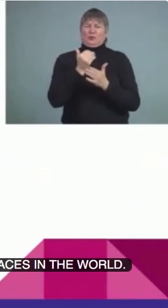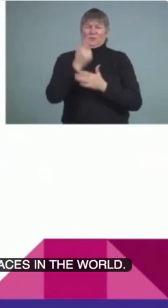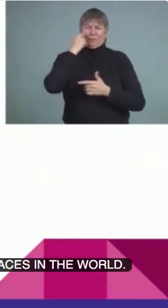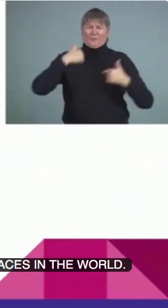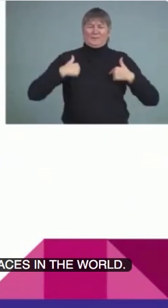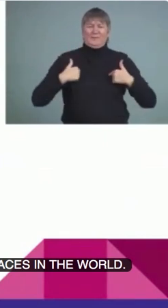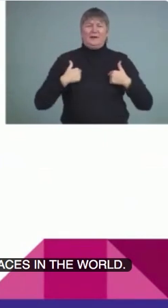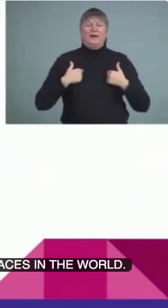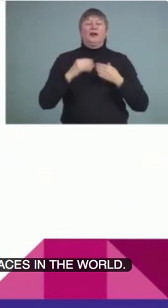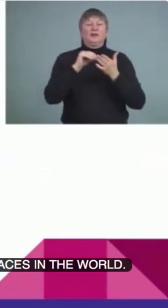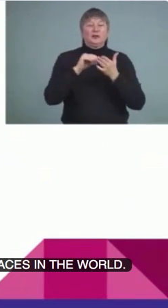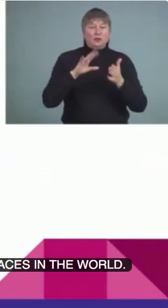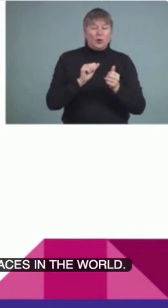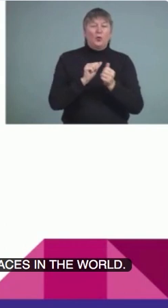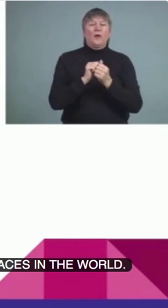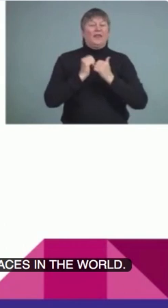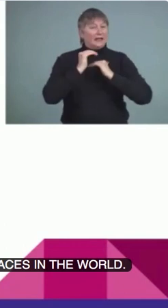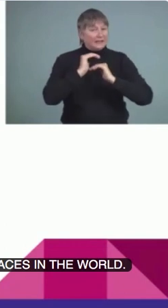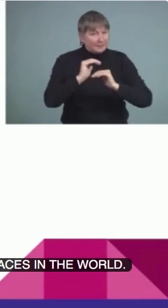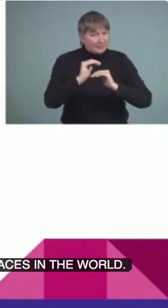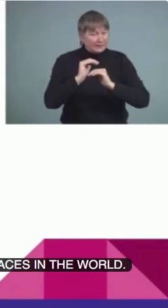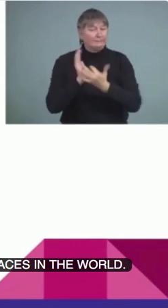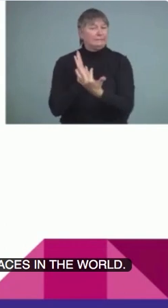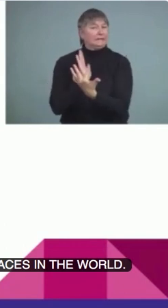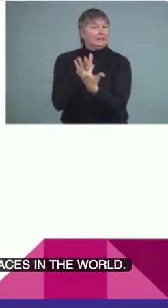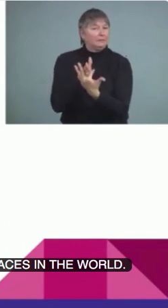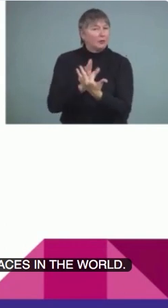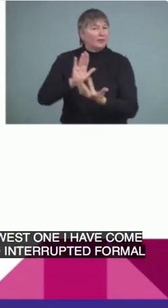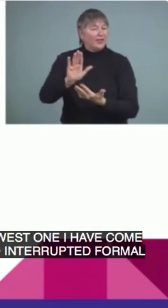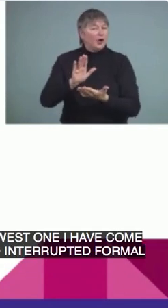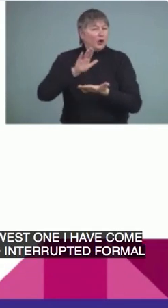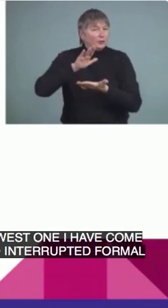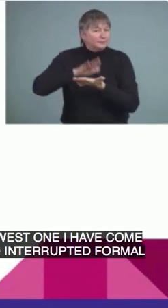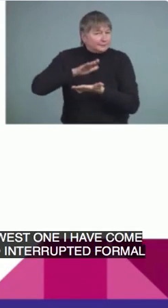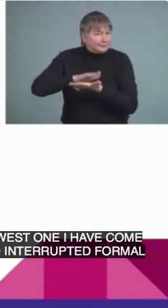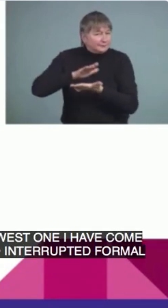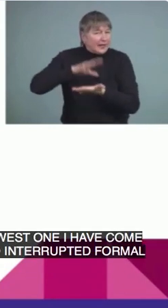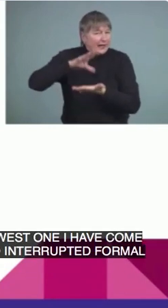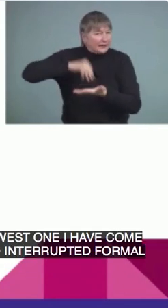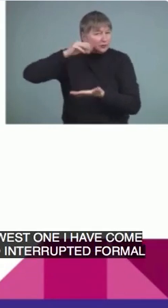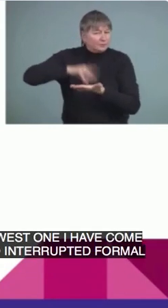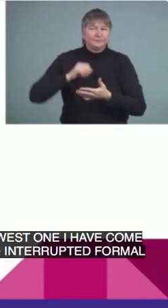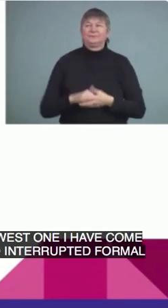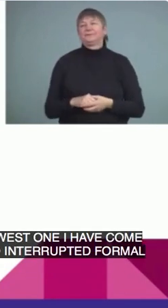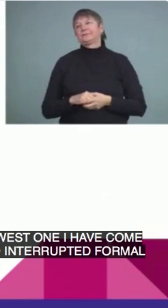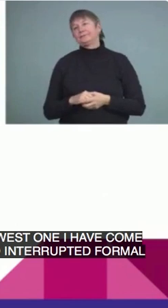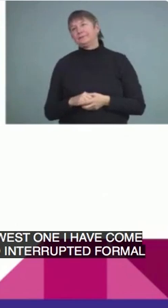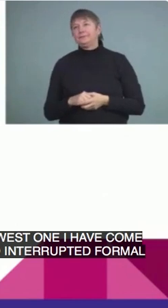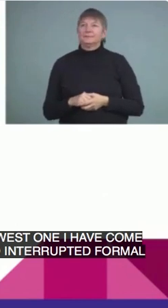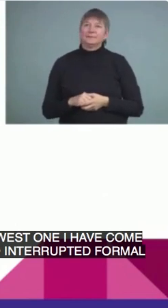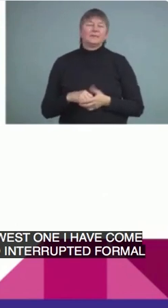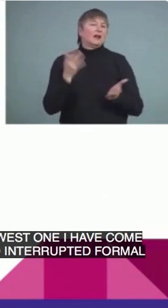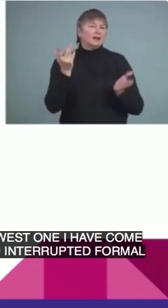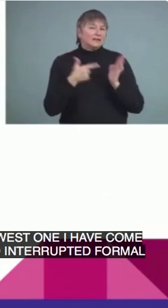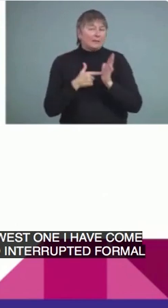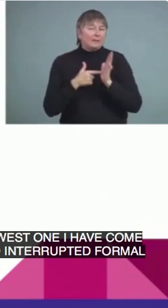with limited interrupted formal education. So those might be the students who started school